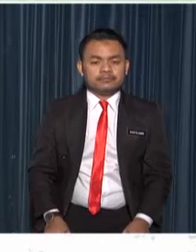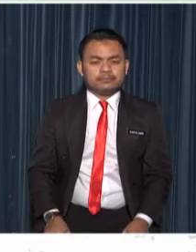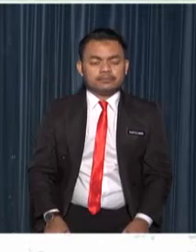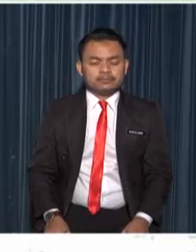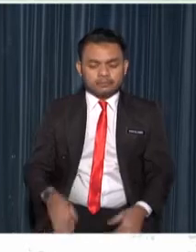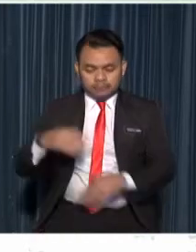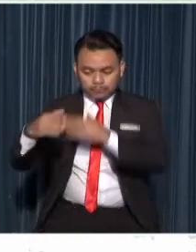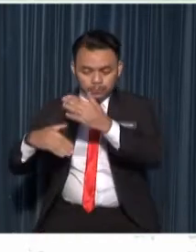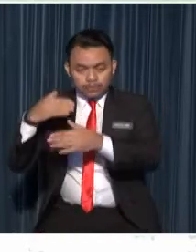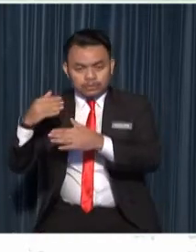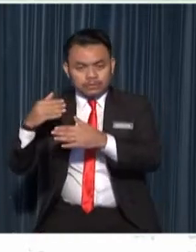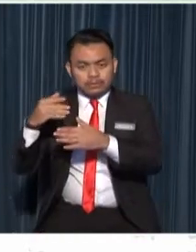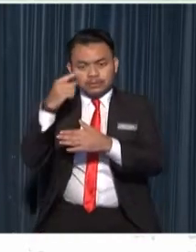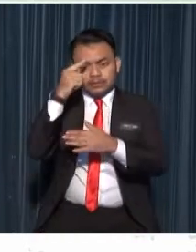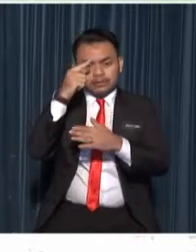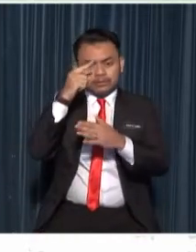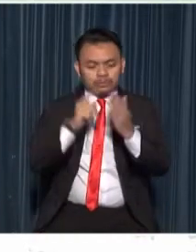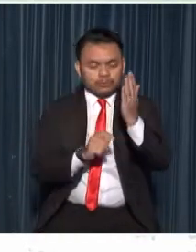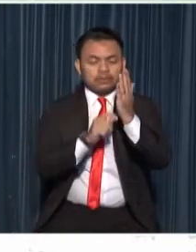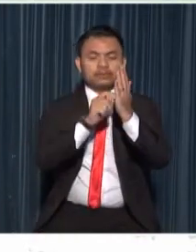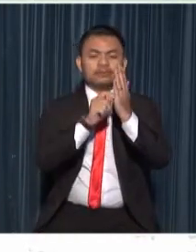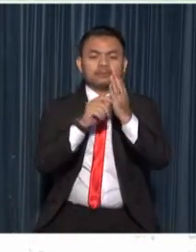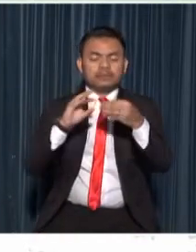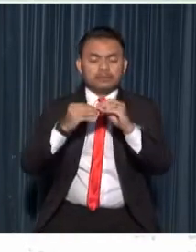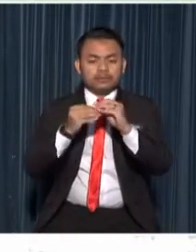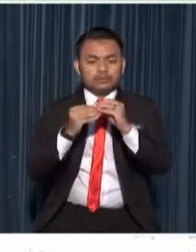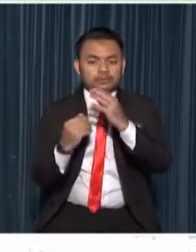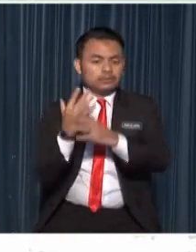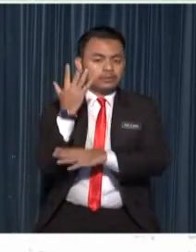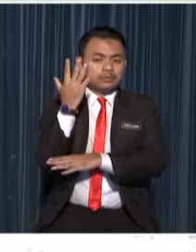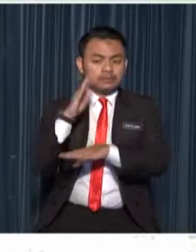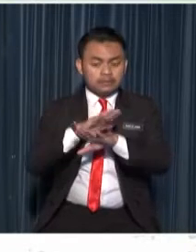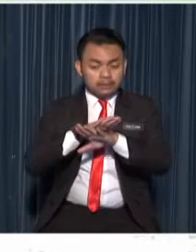number of plants without planting seeds